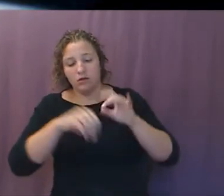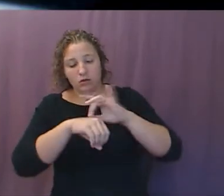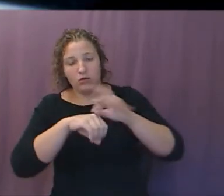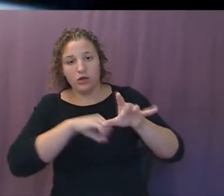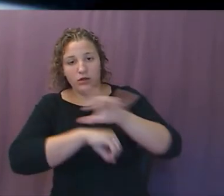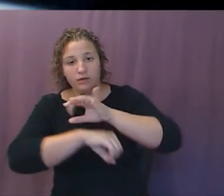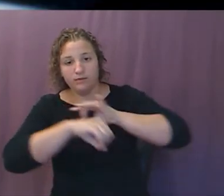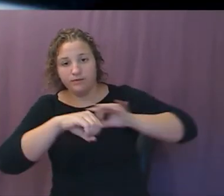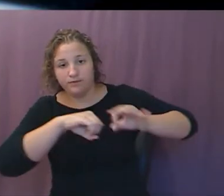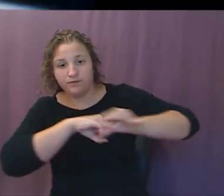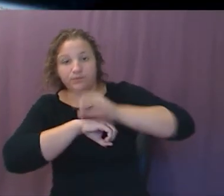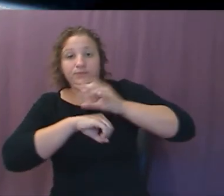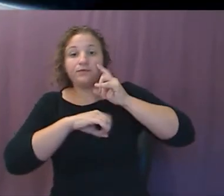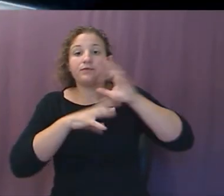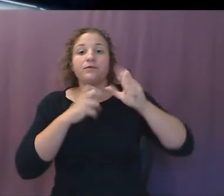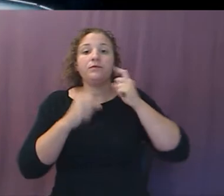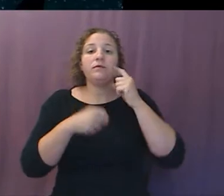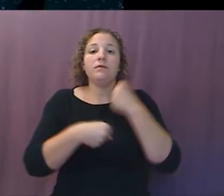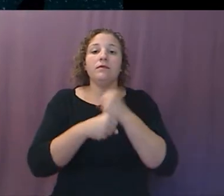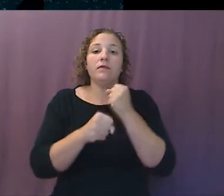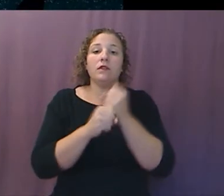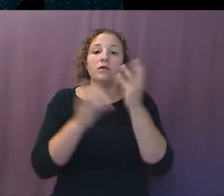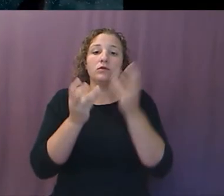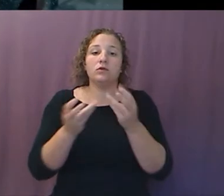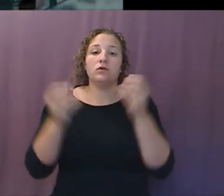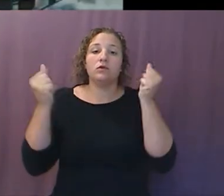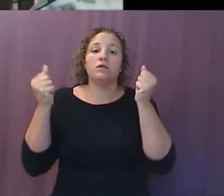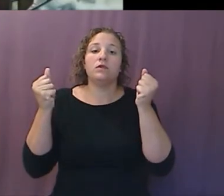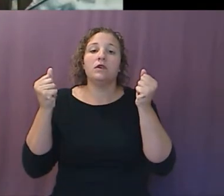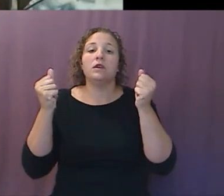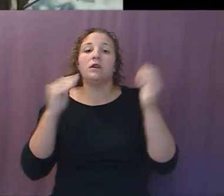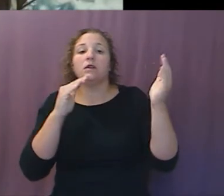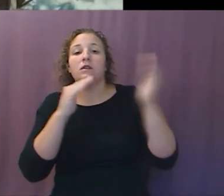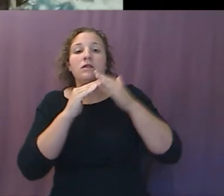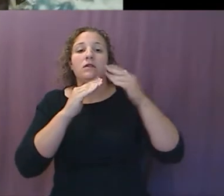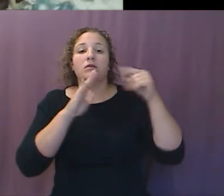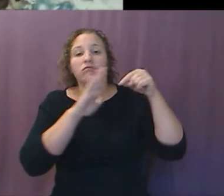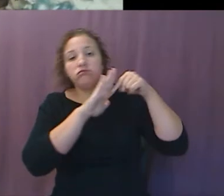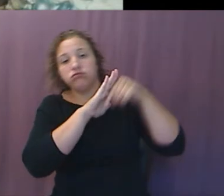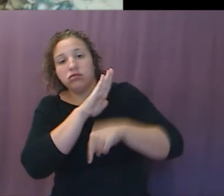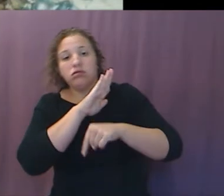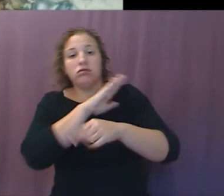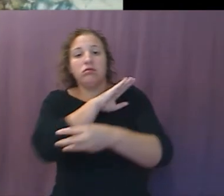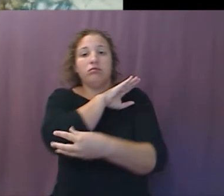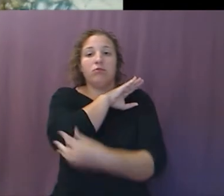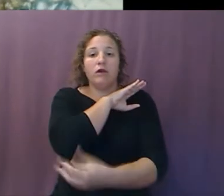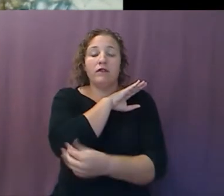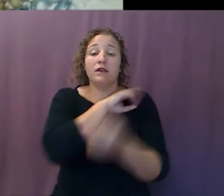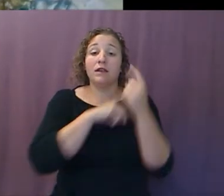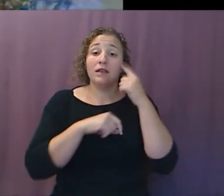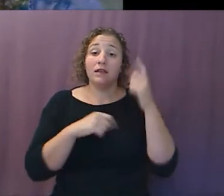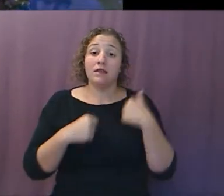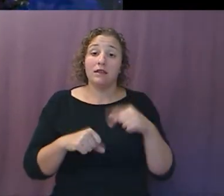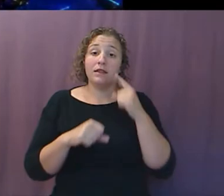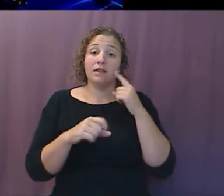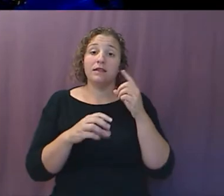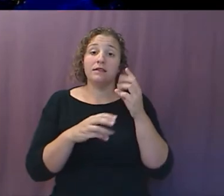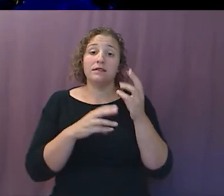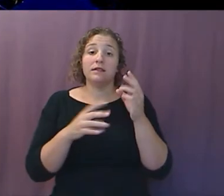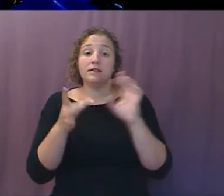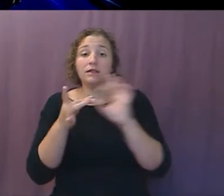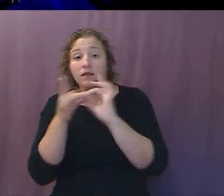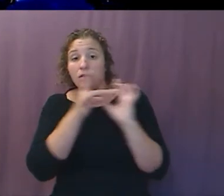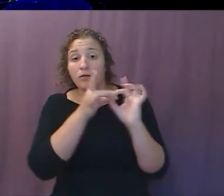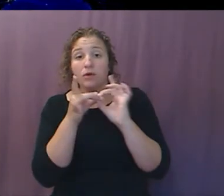to help its mission to eradicate extreme global poverty. Sovereign Sky will consist of a network of 48 Wi-Fi